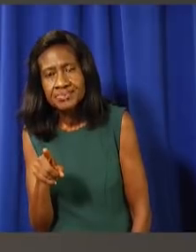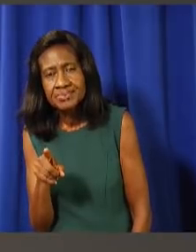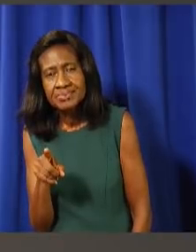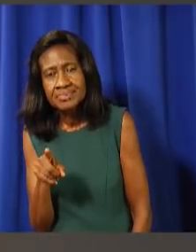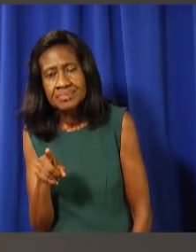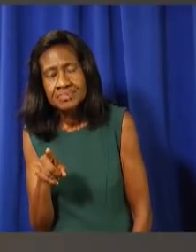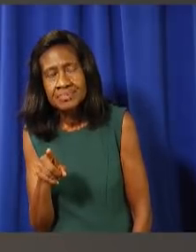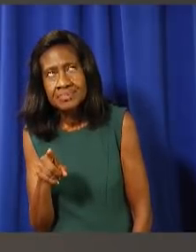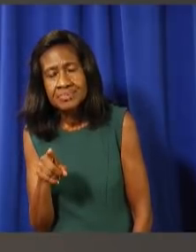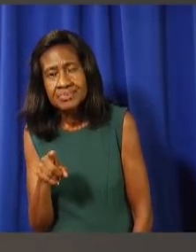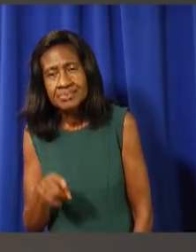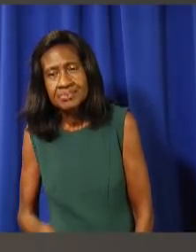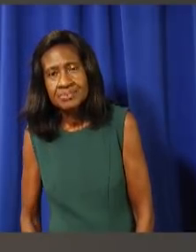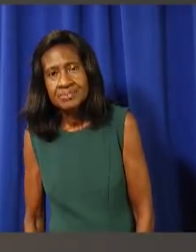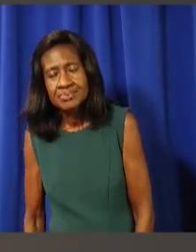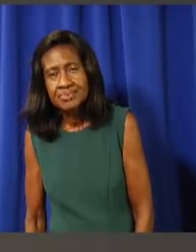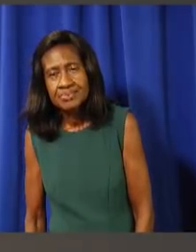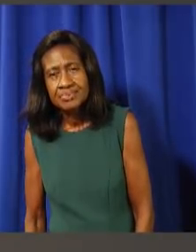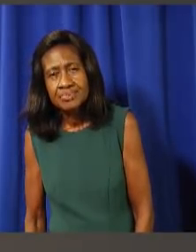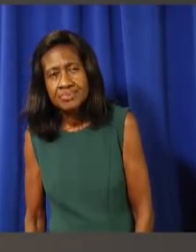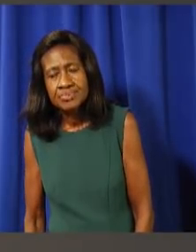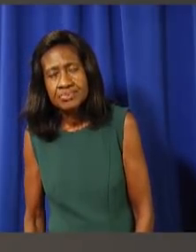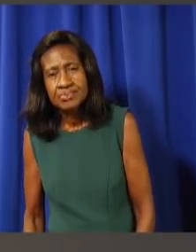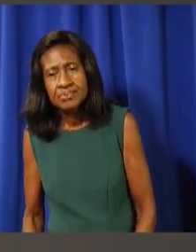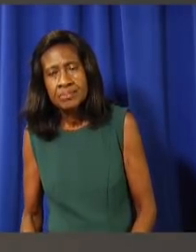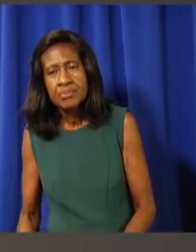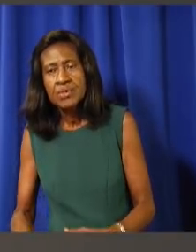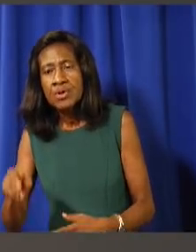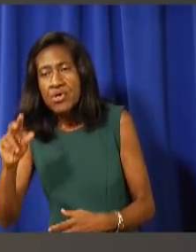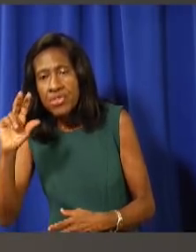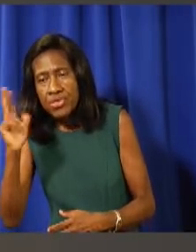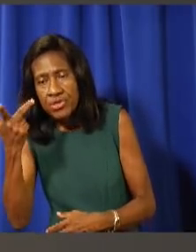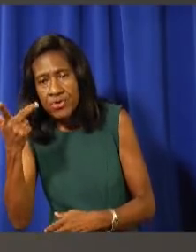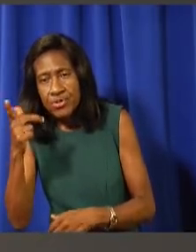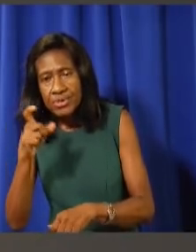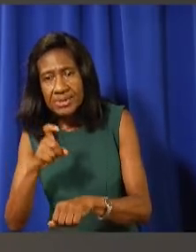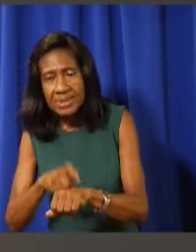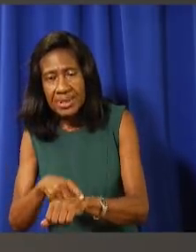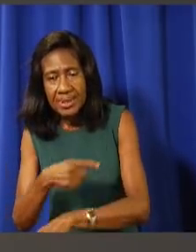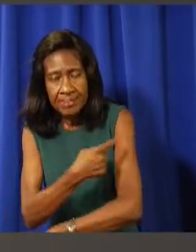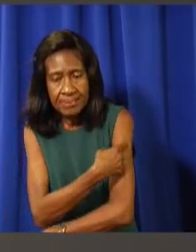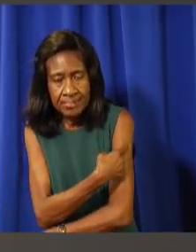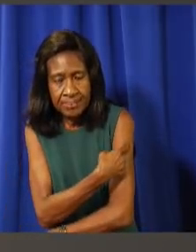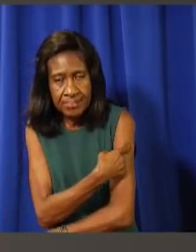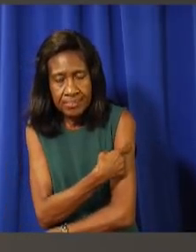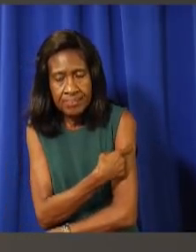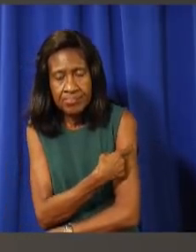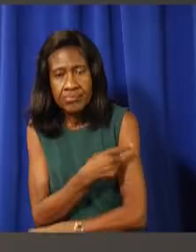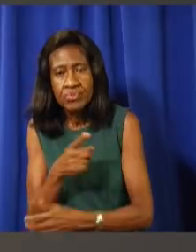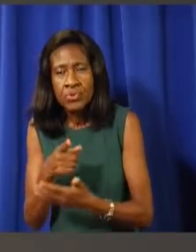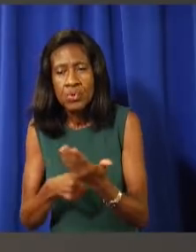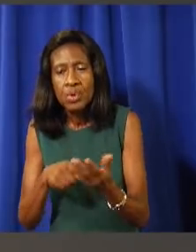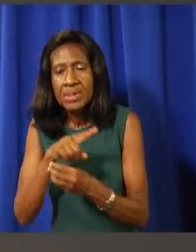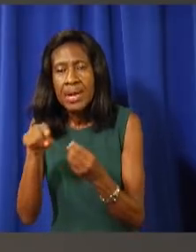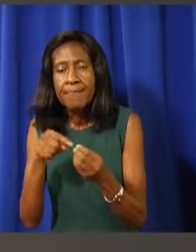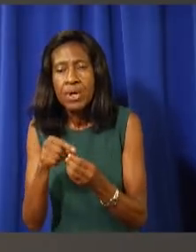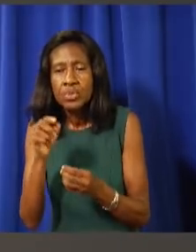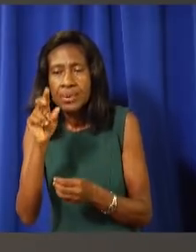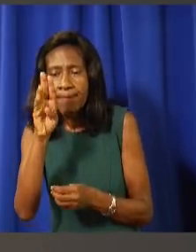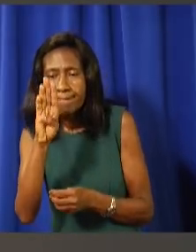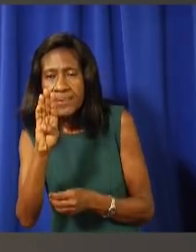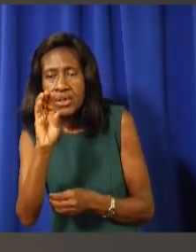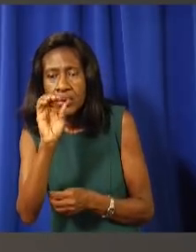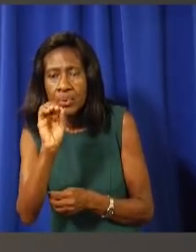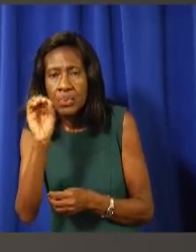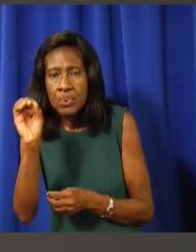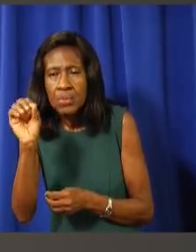more adequate. As far as booster shots are concerned, do we believe it's time to deviate from the UK's advice and just straight out implement it